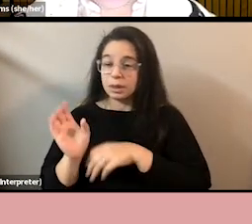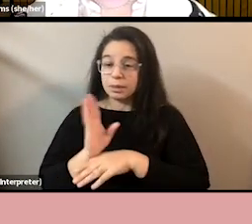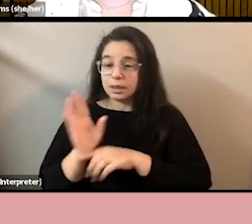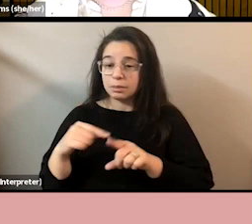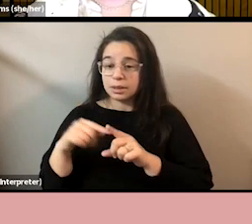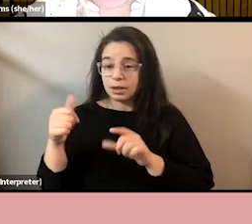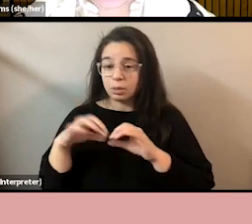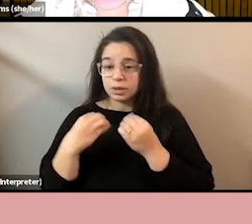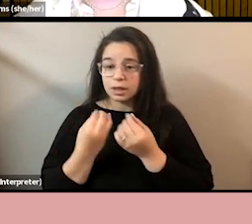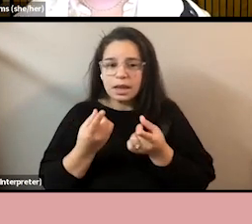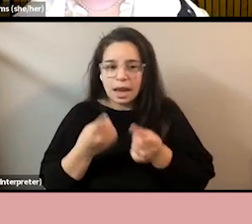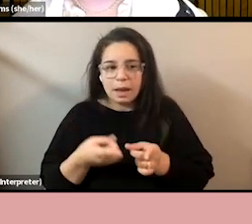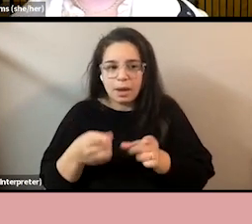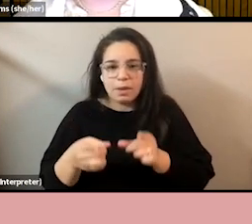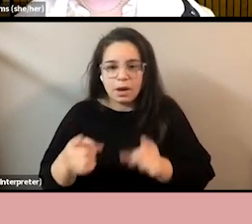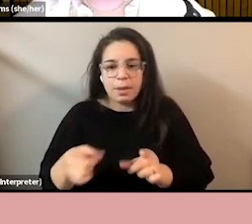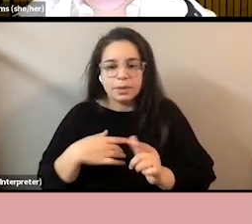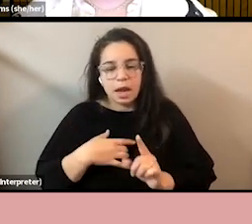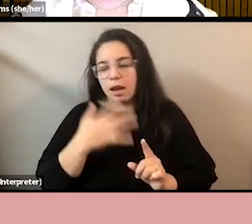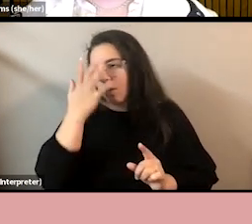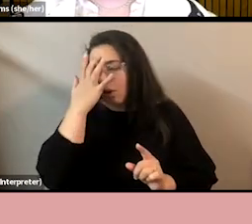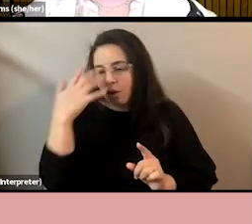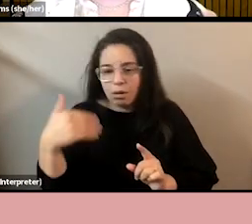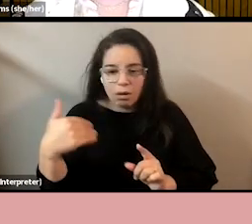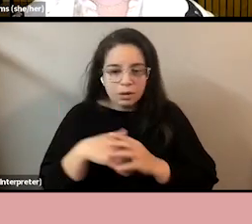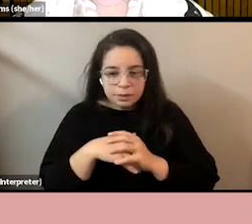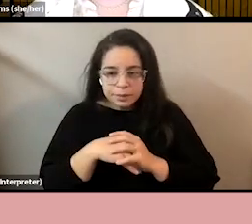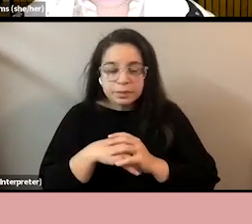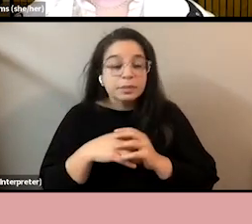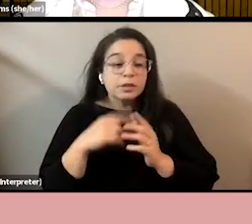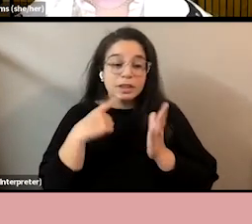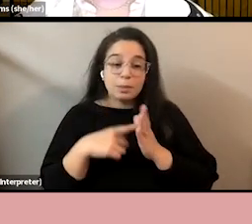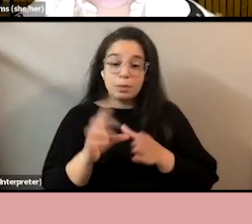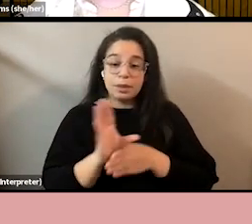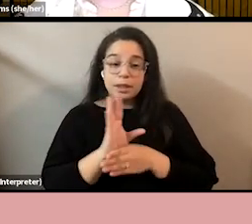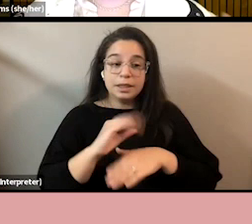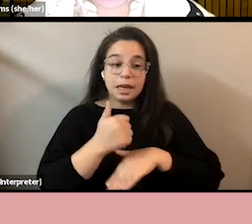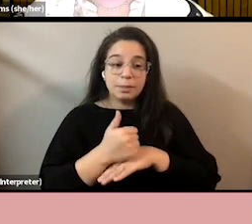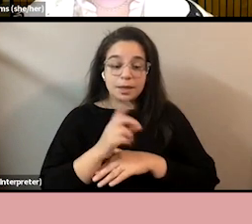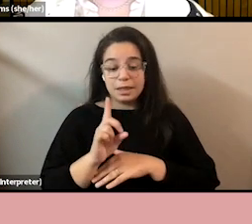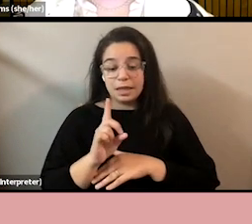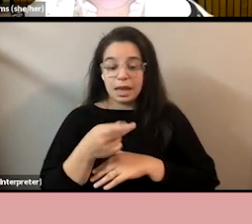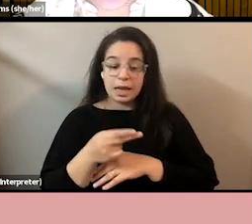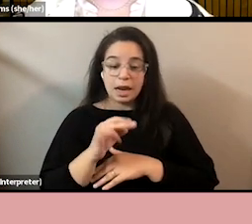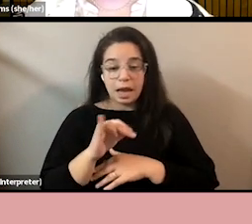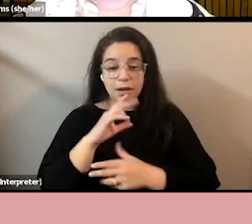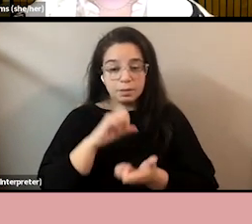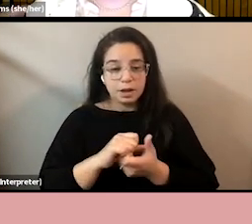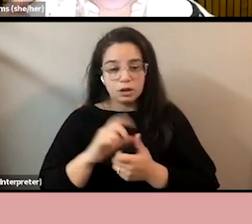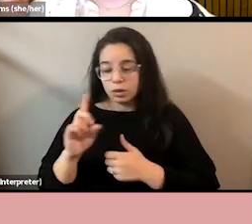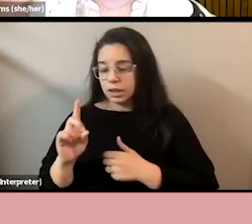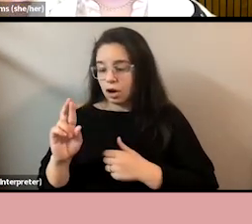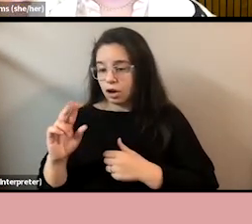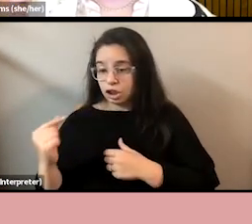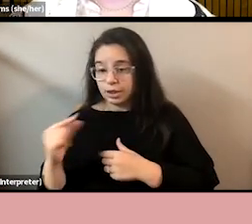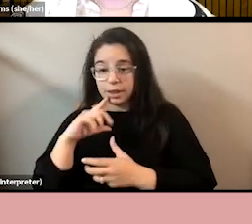in organizations all the time, and it really drives me bananas. So often businesses set up D&I committees or ERGs, and those groups are normally run